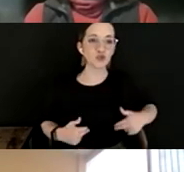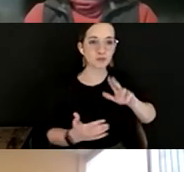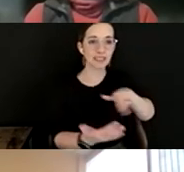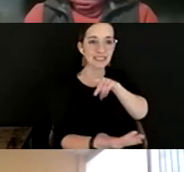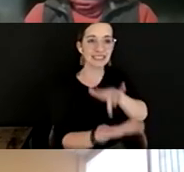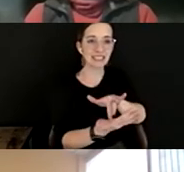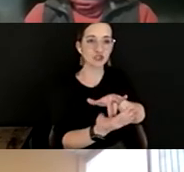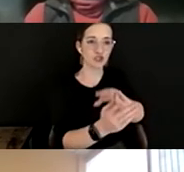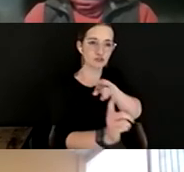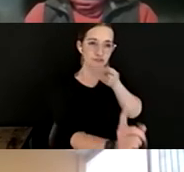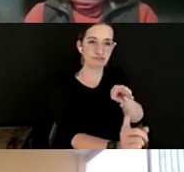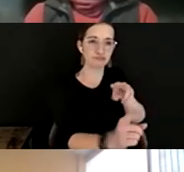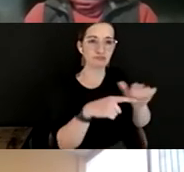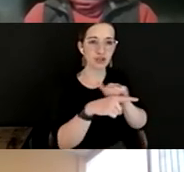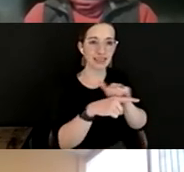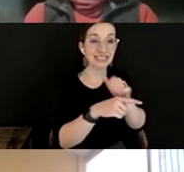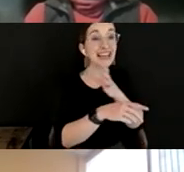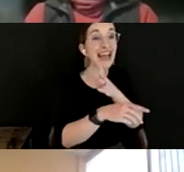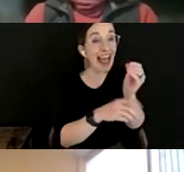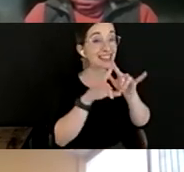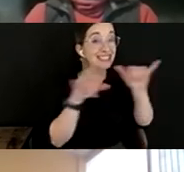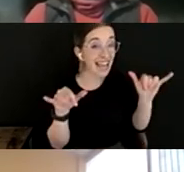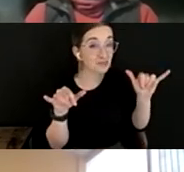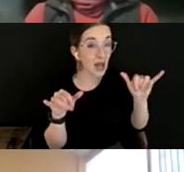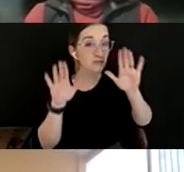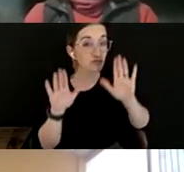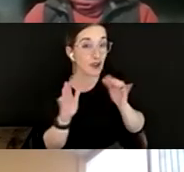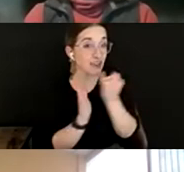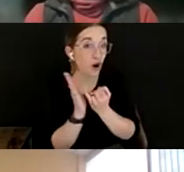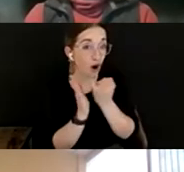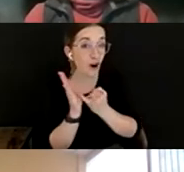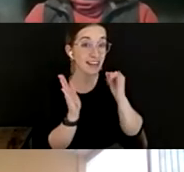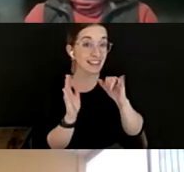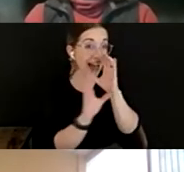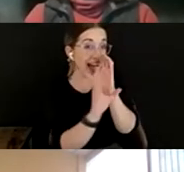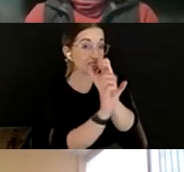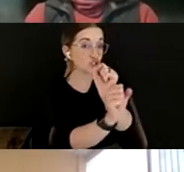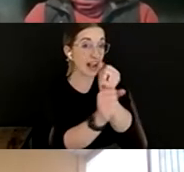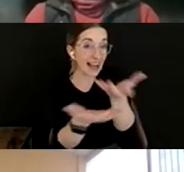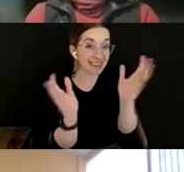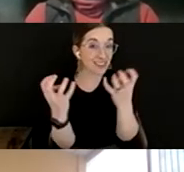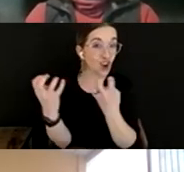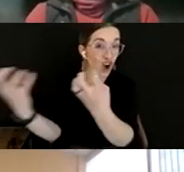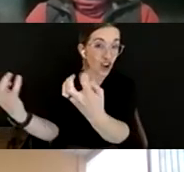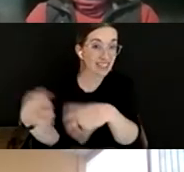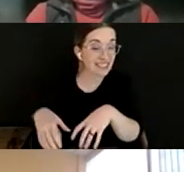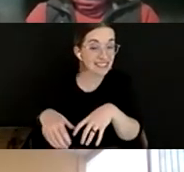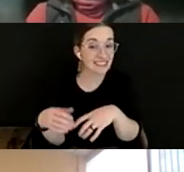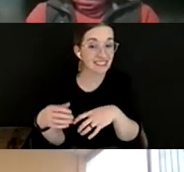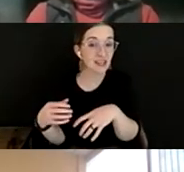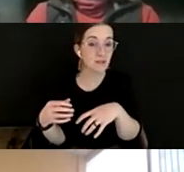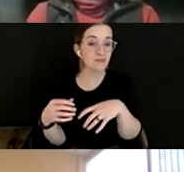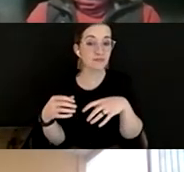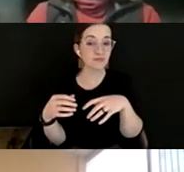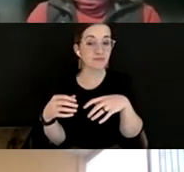management, and great art that attracts the audiences that we want to attract in our communities and on stages. And so